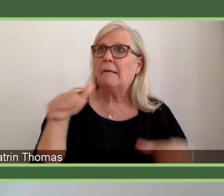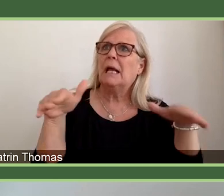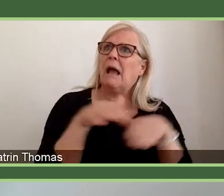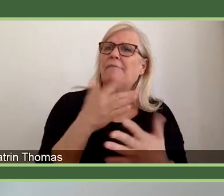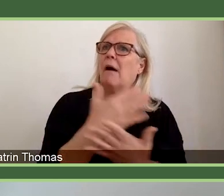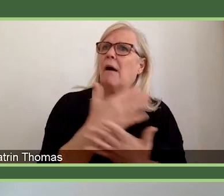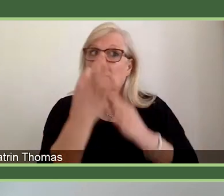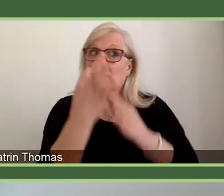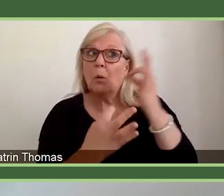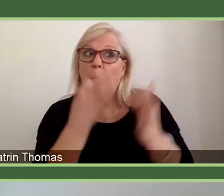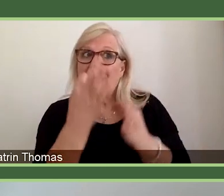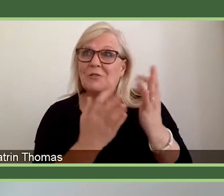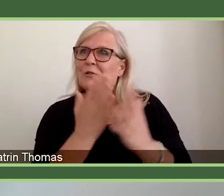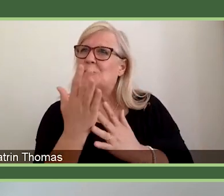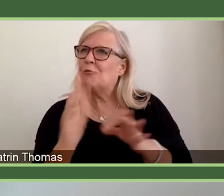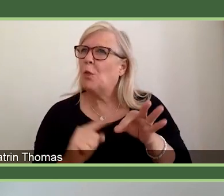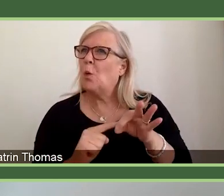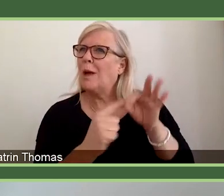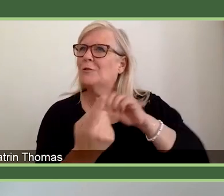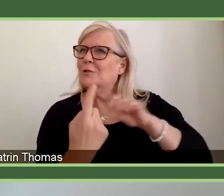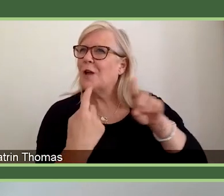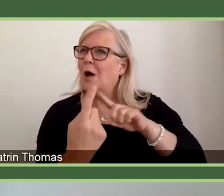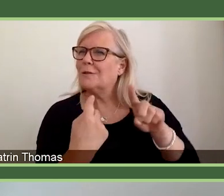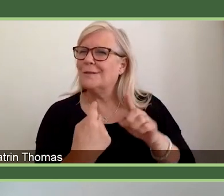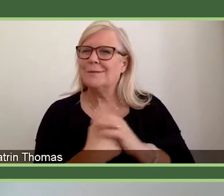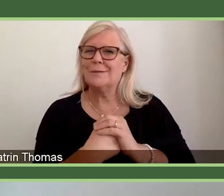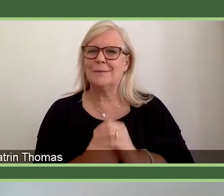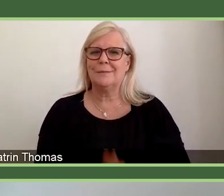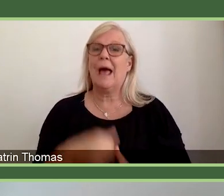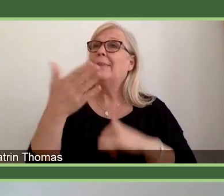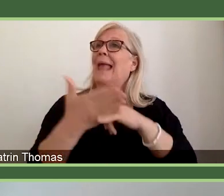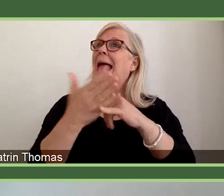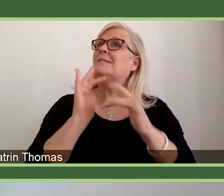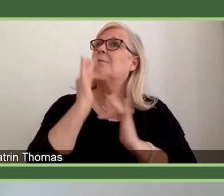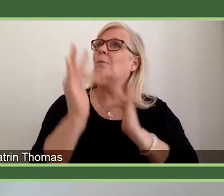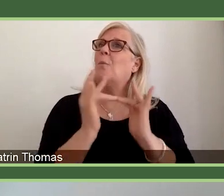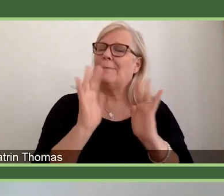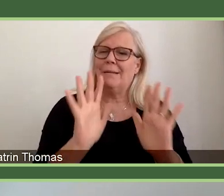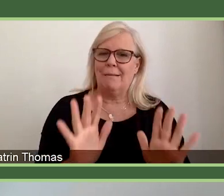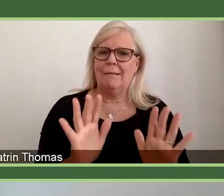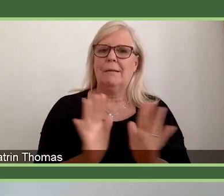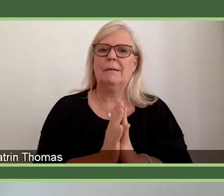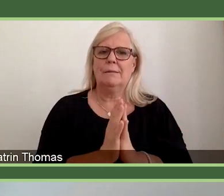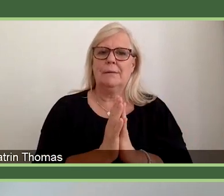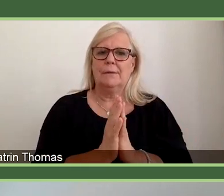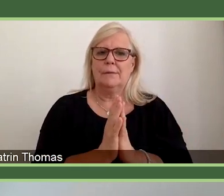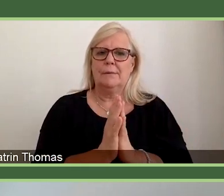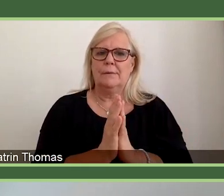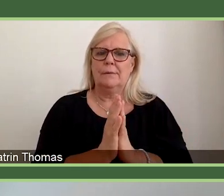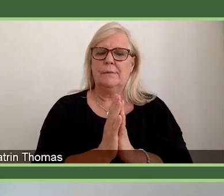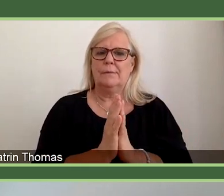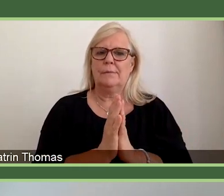in the Q&A at the end of this webinar. So, am just going to give a bit of an overview of the three schemes.